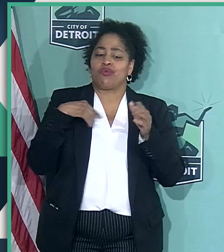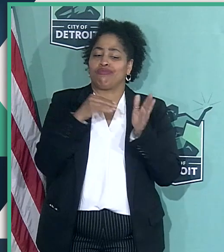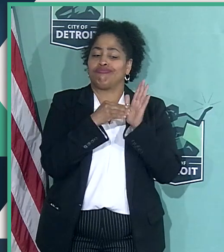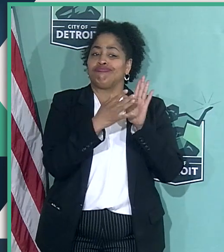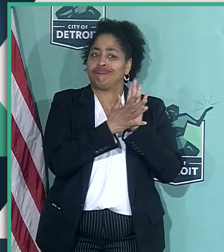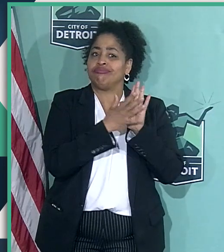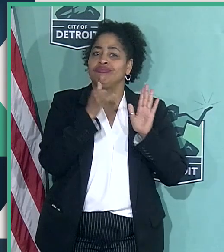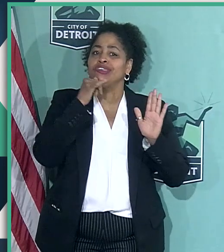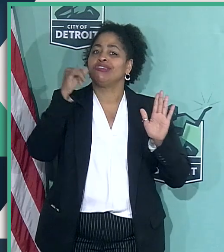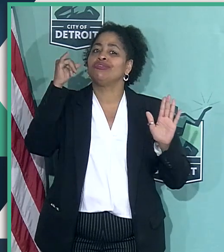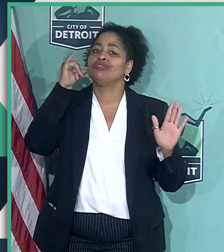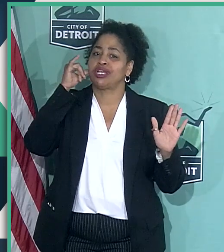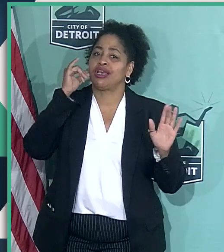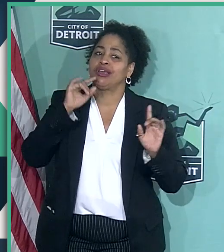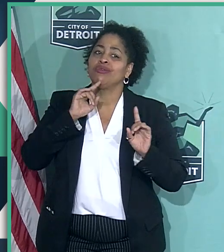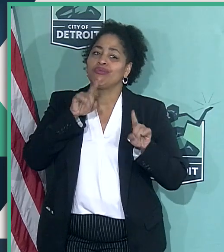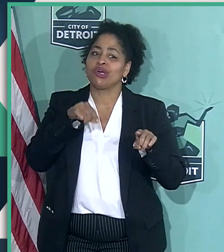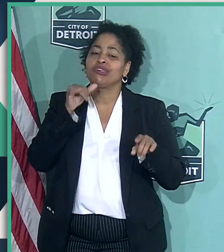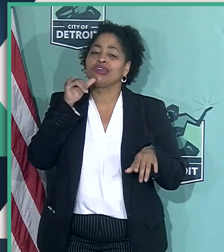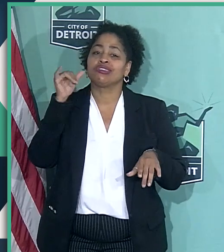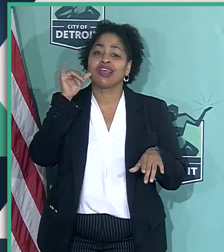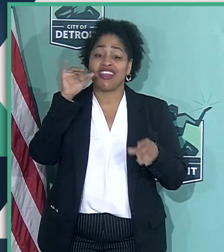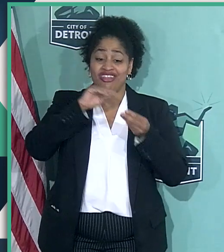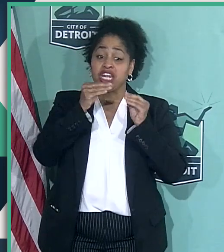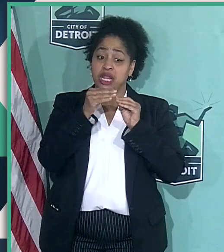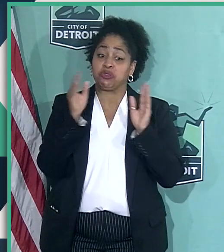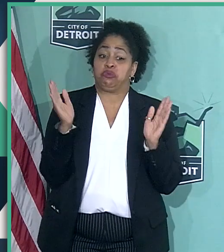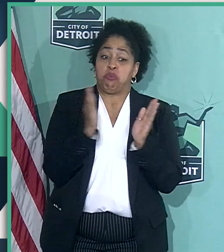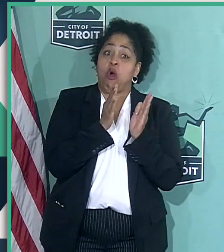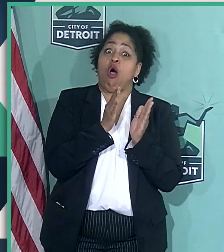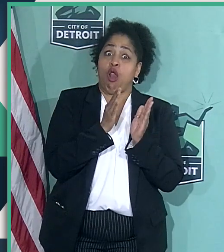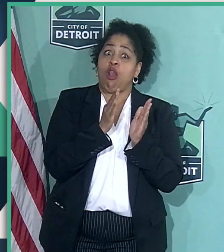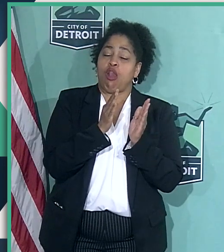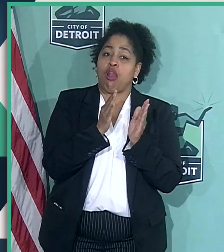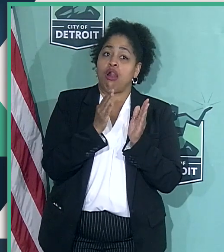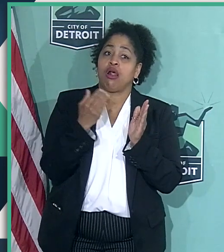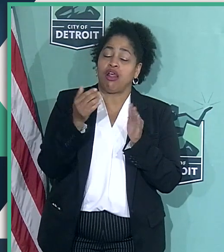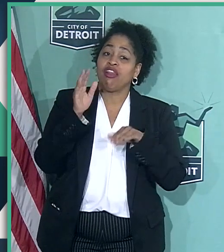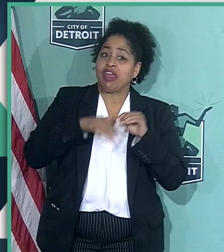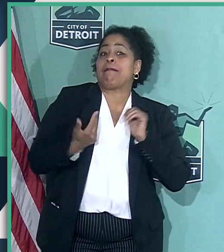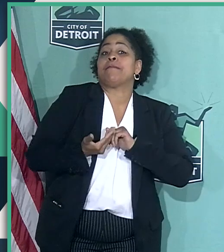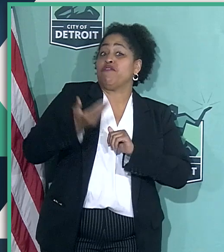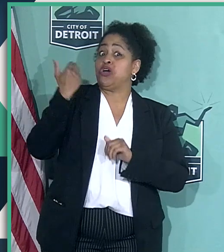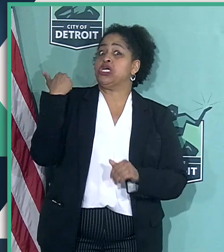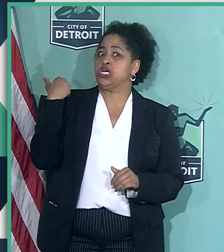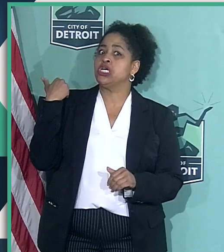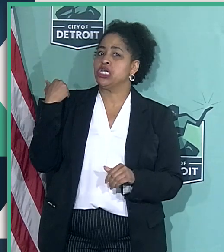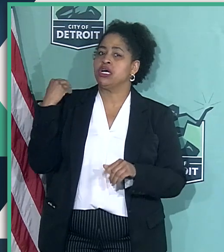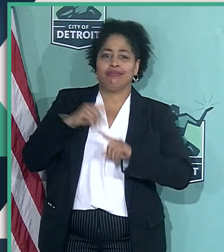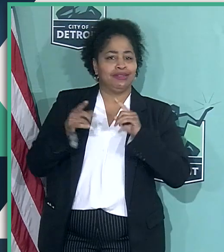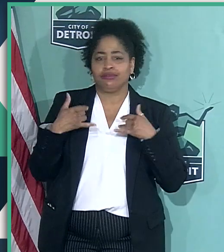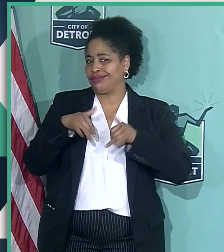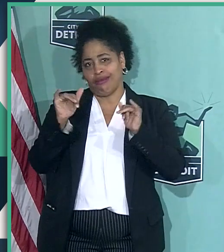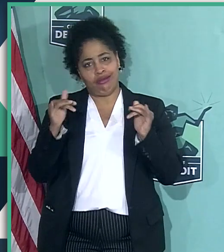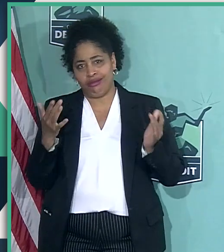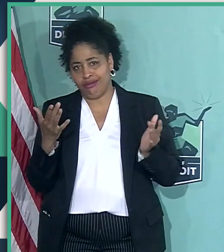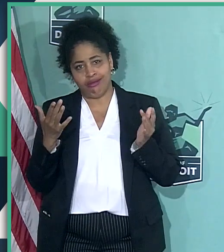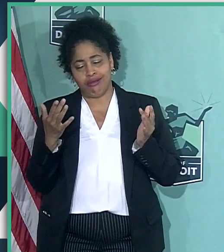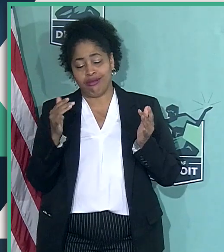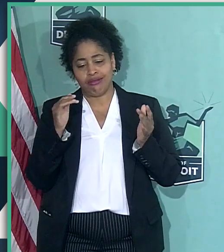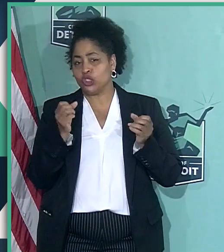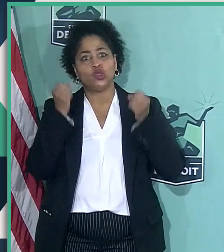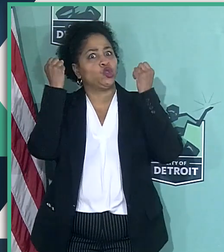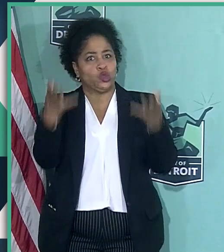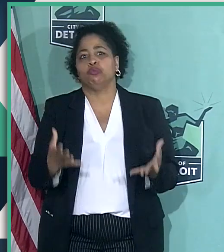yesterday. And while that's a lot smaller than we were seeing not too long ago, it's still far too